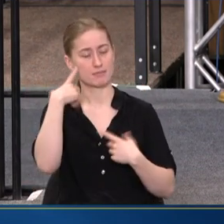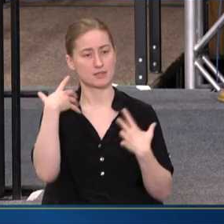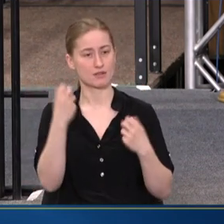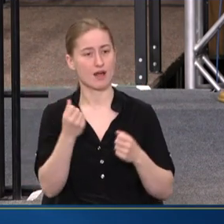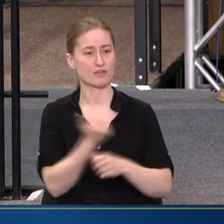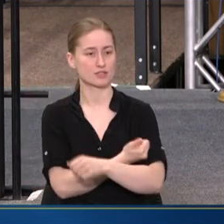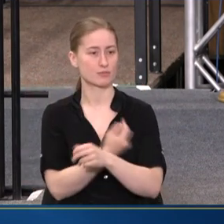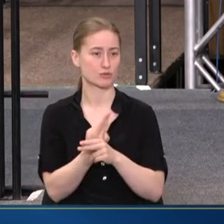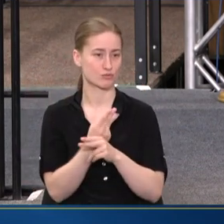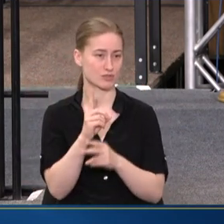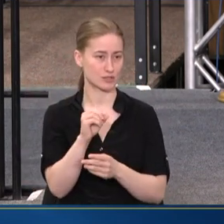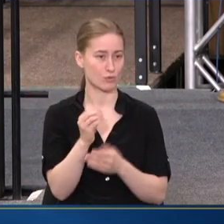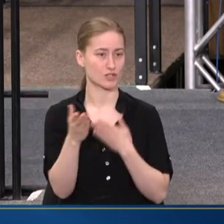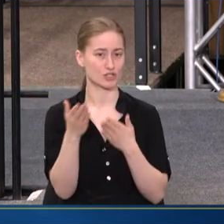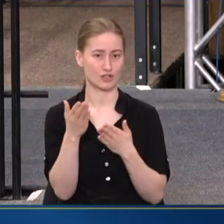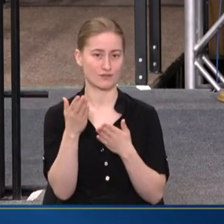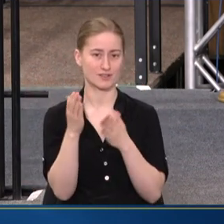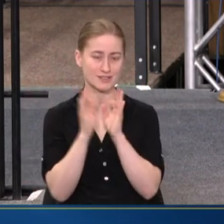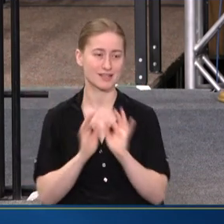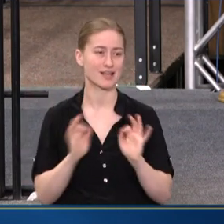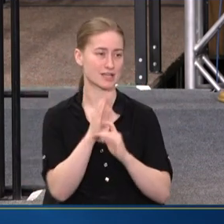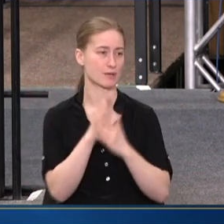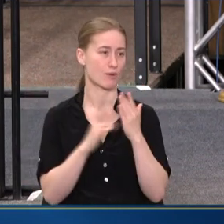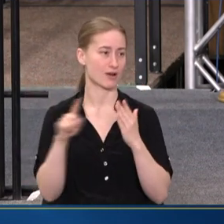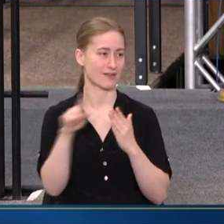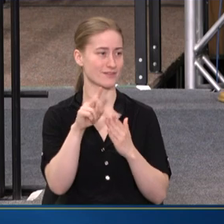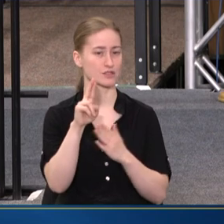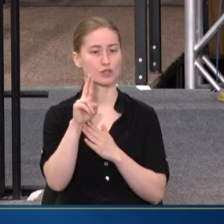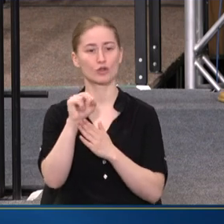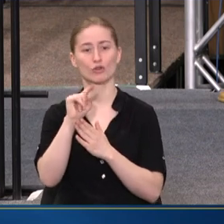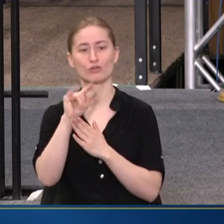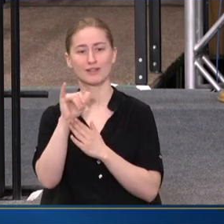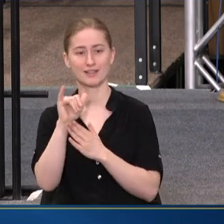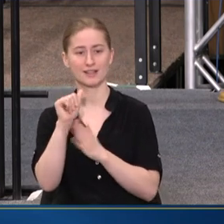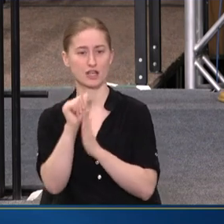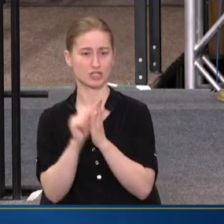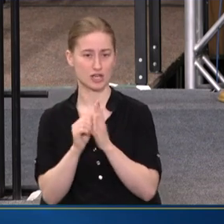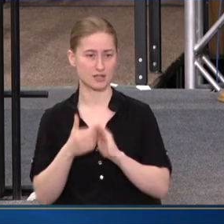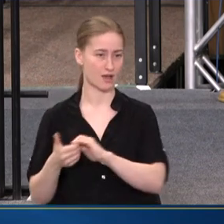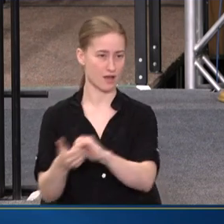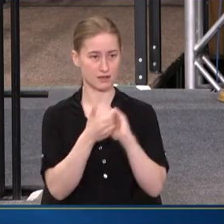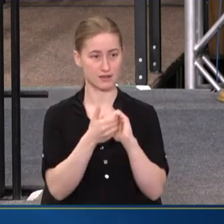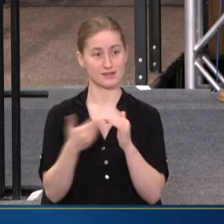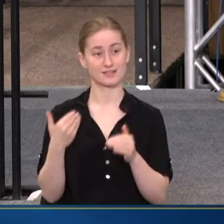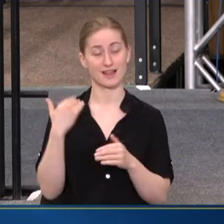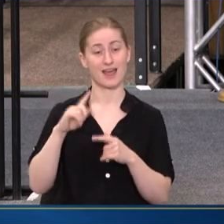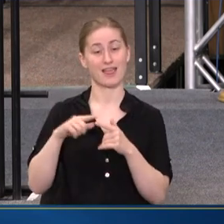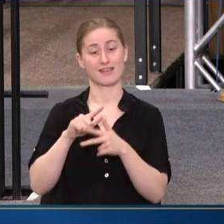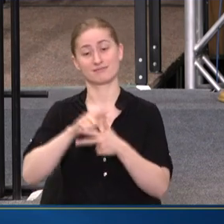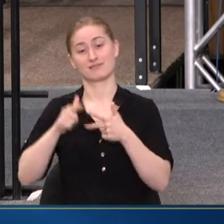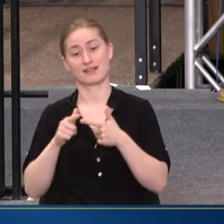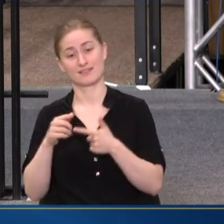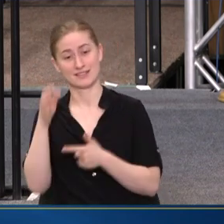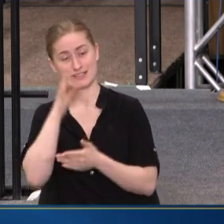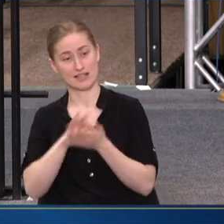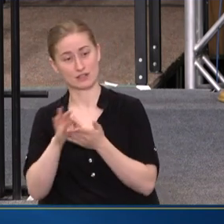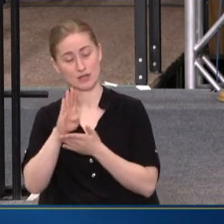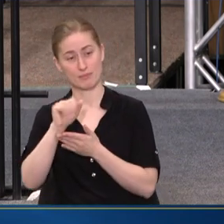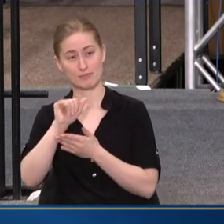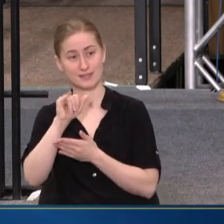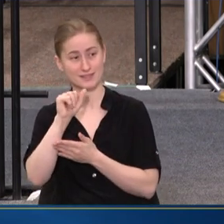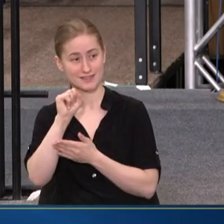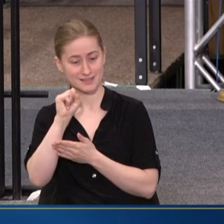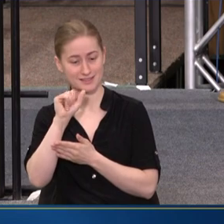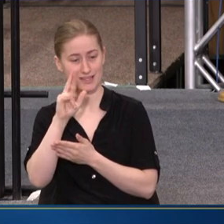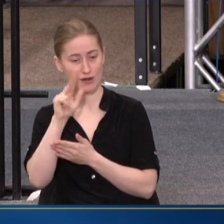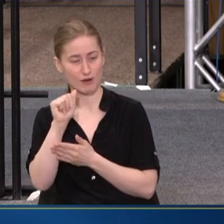SUBSTANCE USE DISORDER SERVICES A KEY PART OF HIS UNITY AGENDA. AND THEN TO HAVE SECRETARY PECERA BE THE LEAD TO IMPLEMENT IT IS